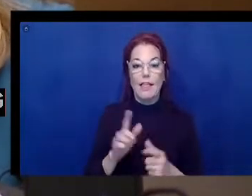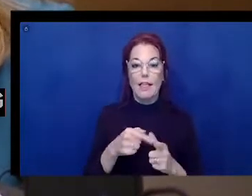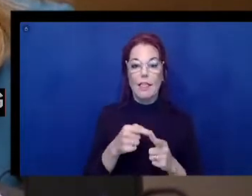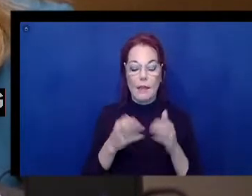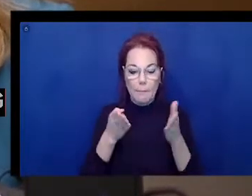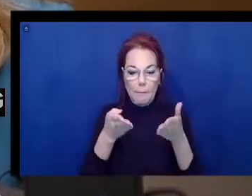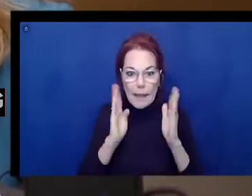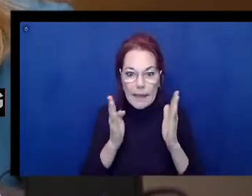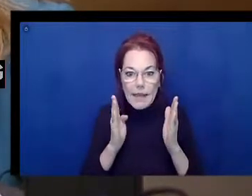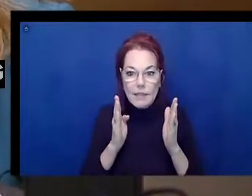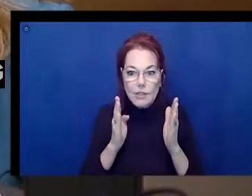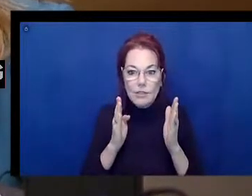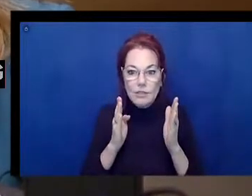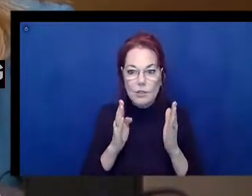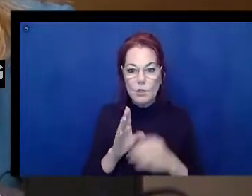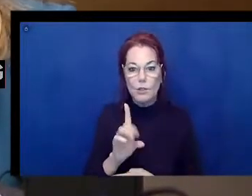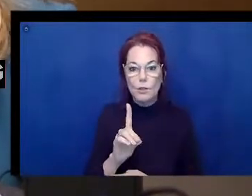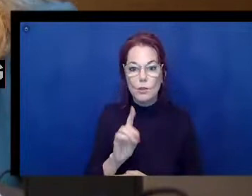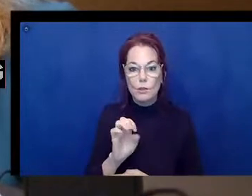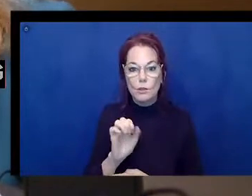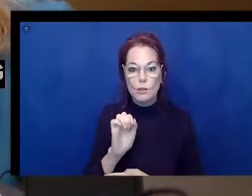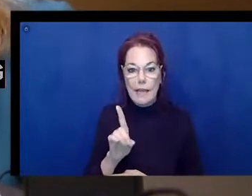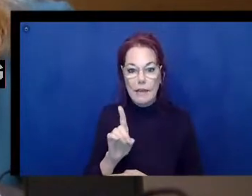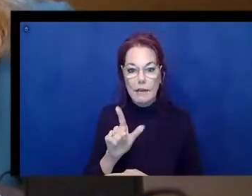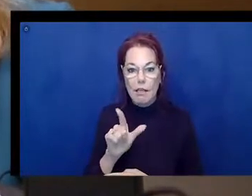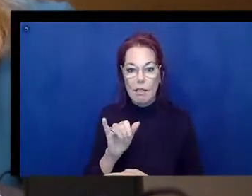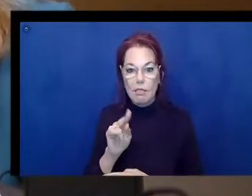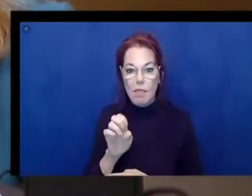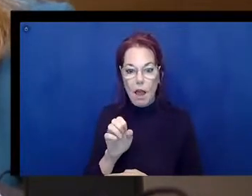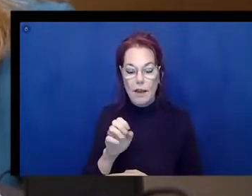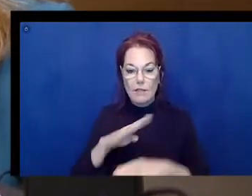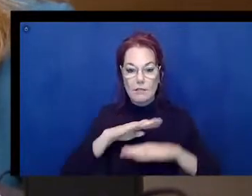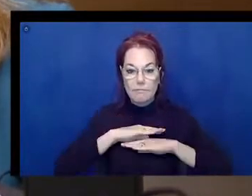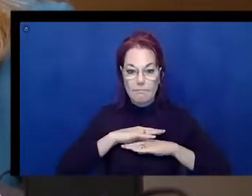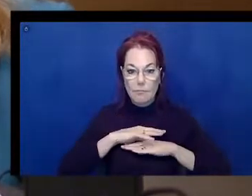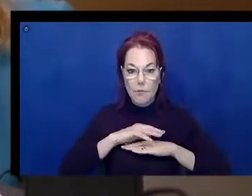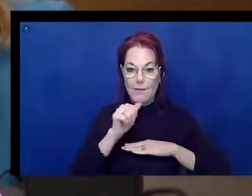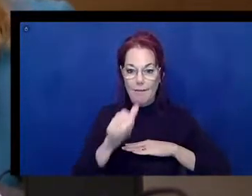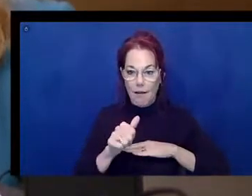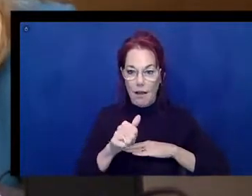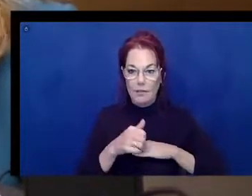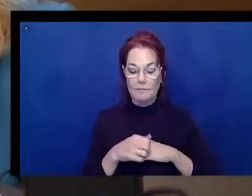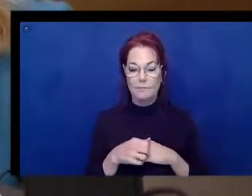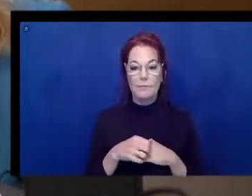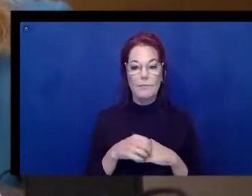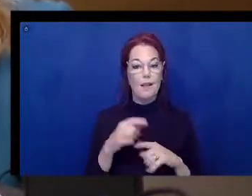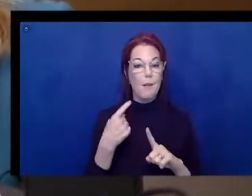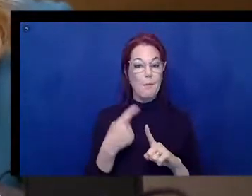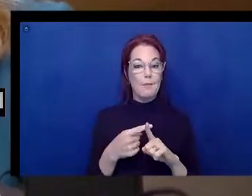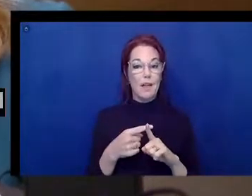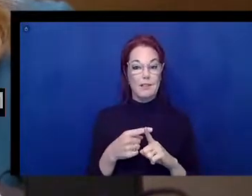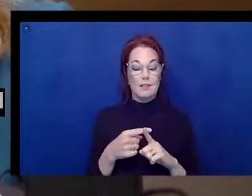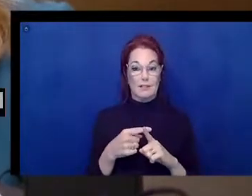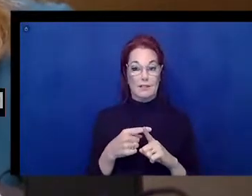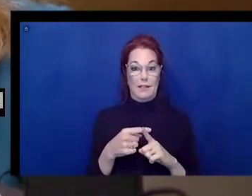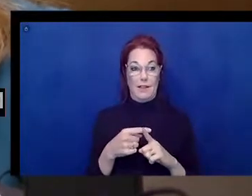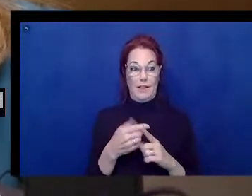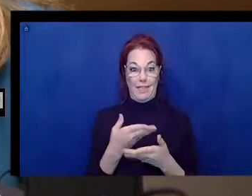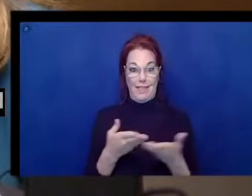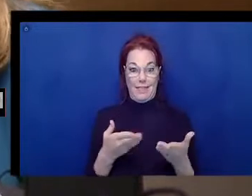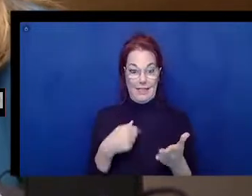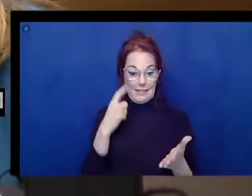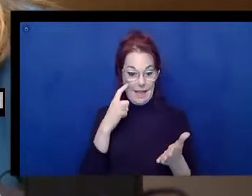And then consequences for when the deadlines are met. And then the things that I saw from the VA, none of those elements were present.